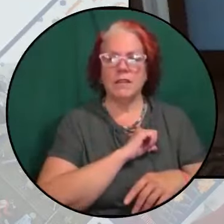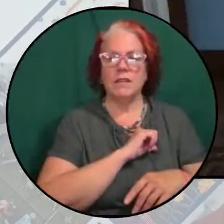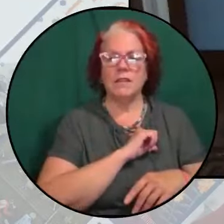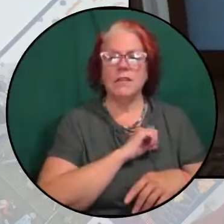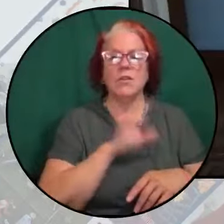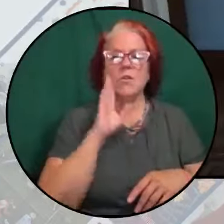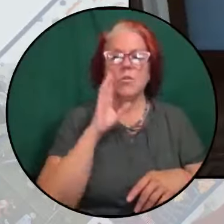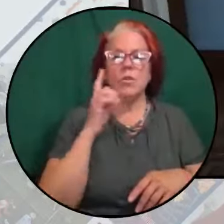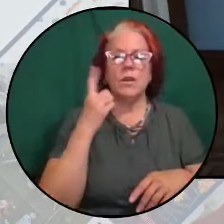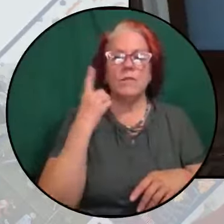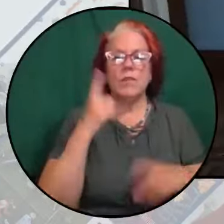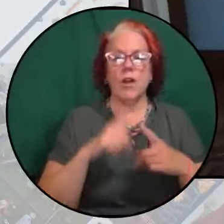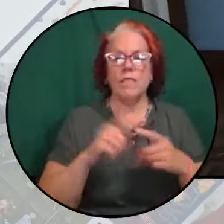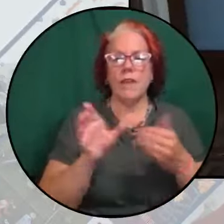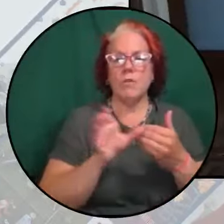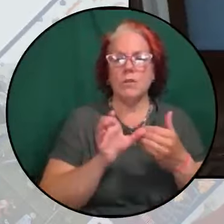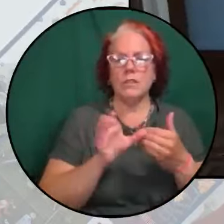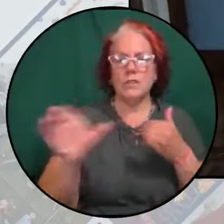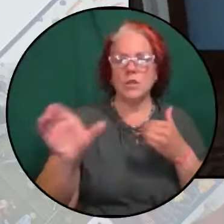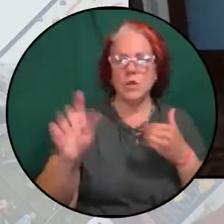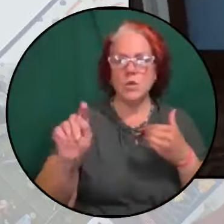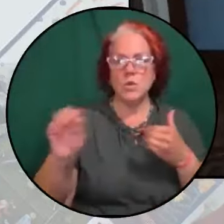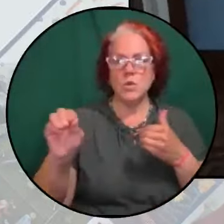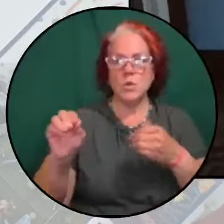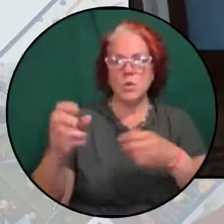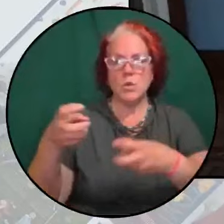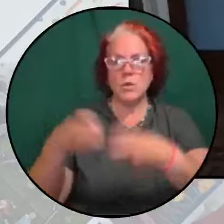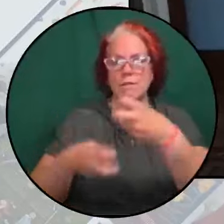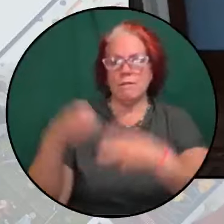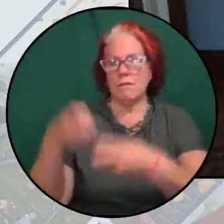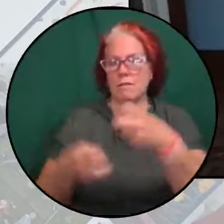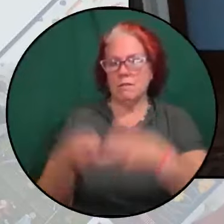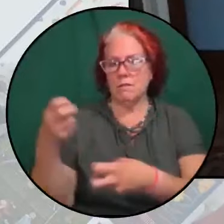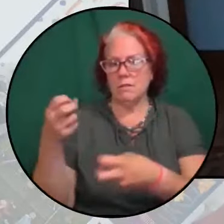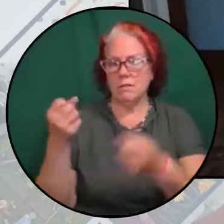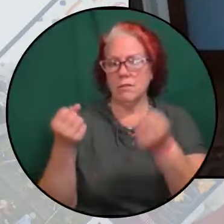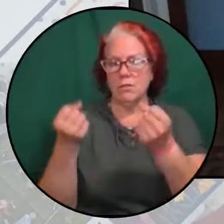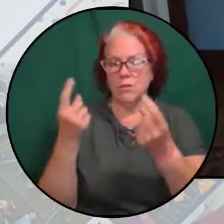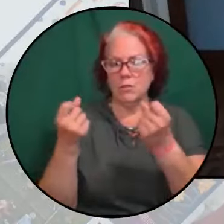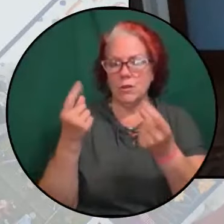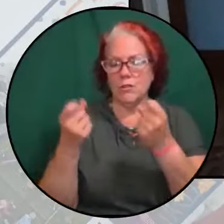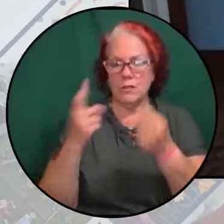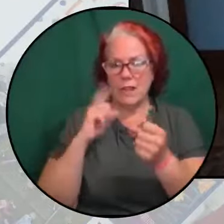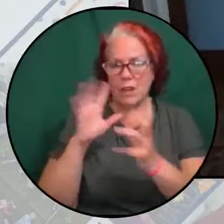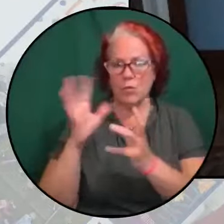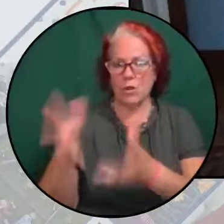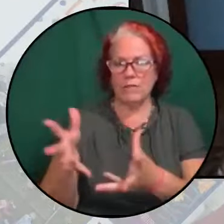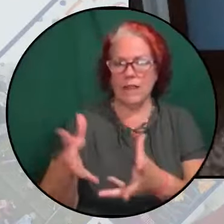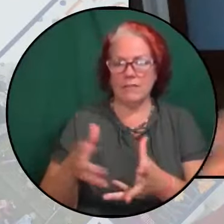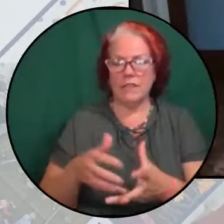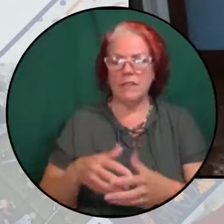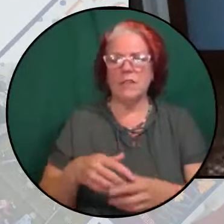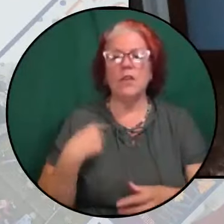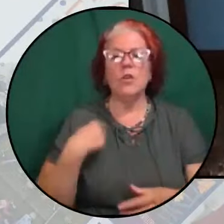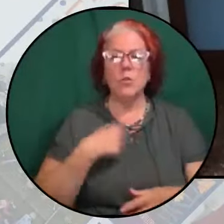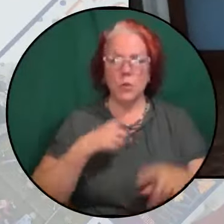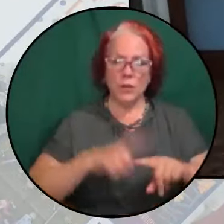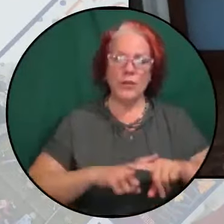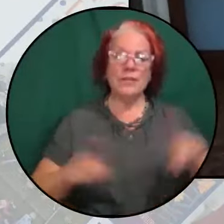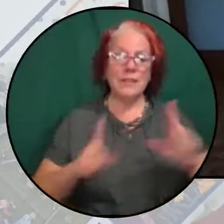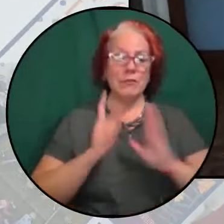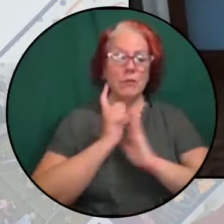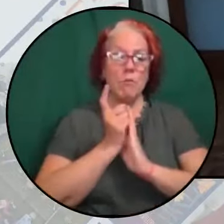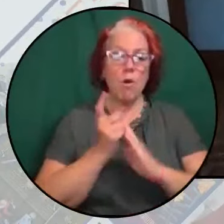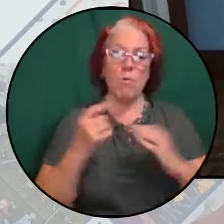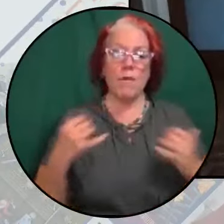thought that that was a far too difficult issue to understand and would have left it. And we're at a different moment